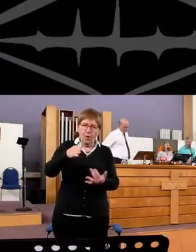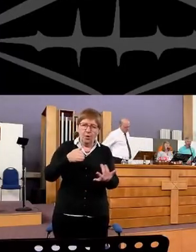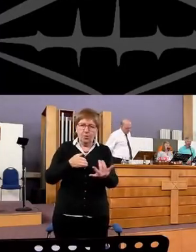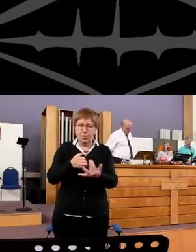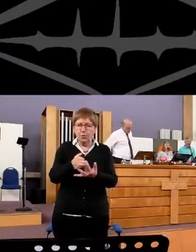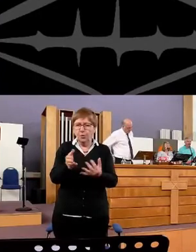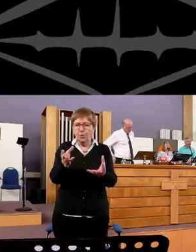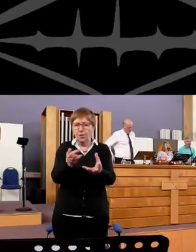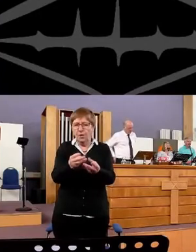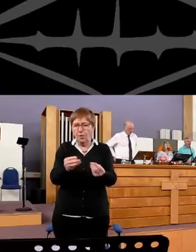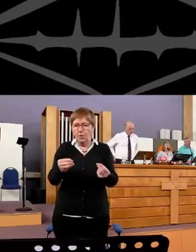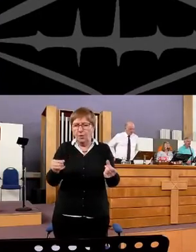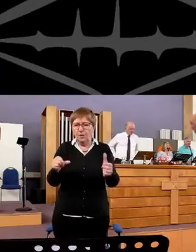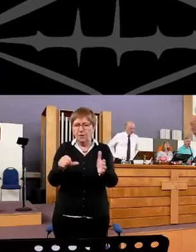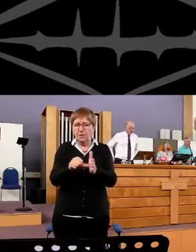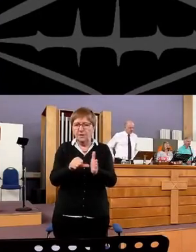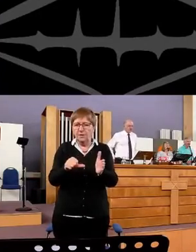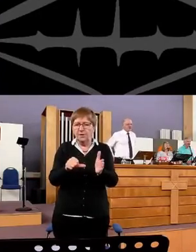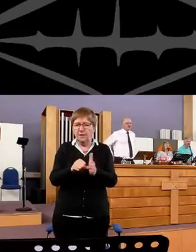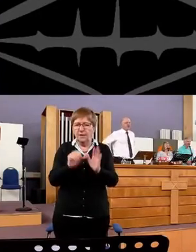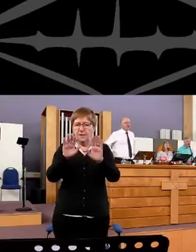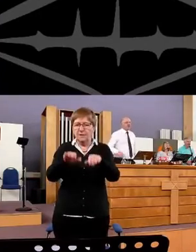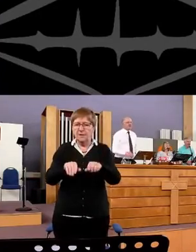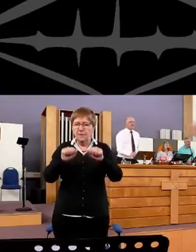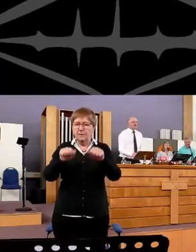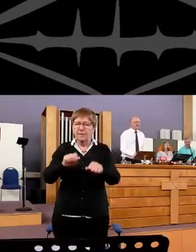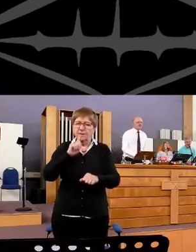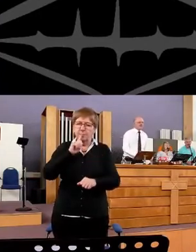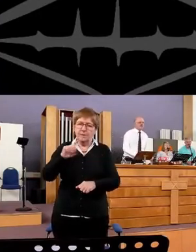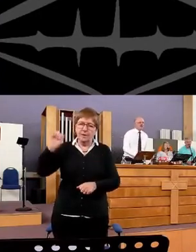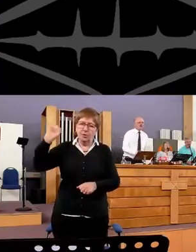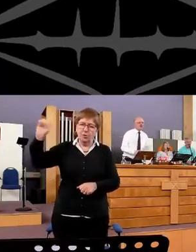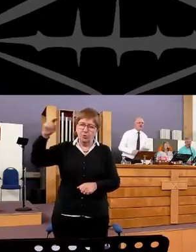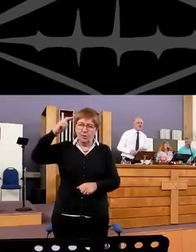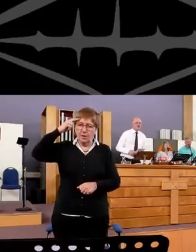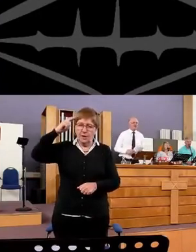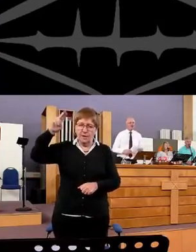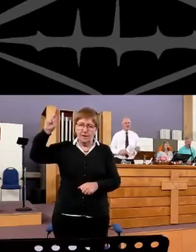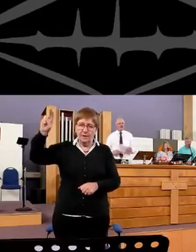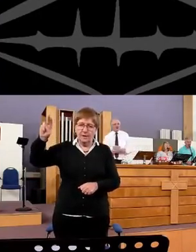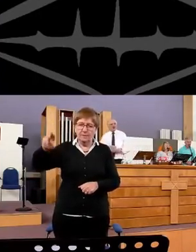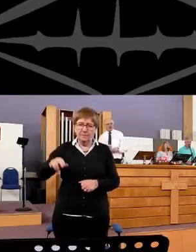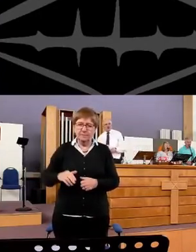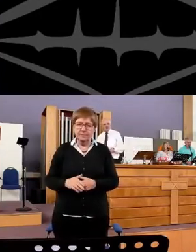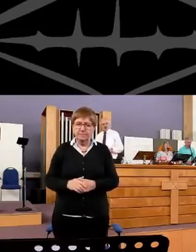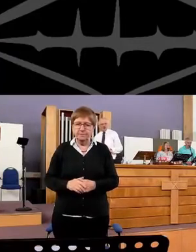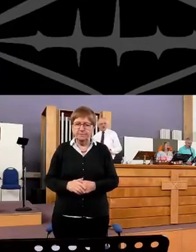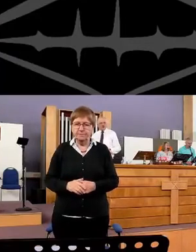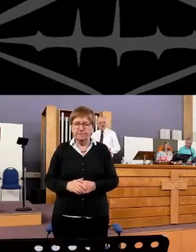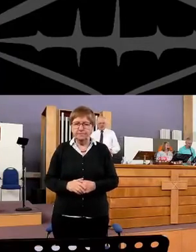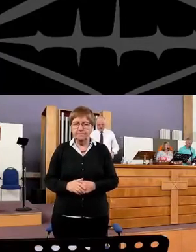all through the wilderness Let's send me your name